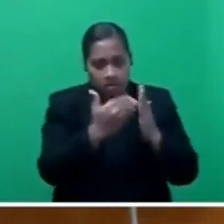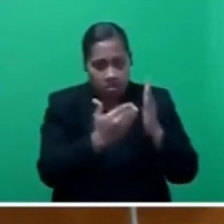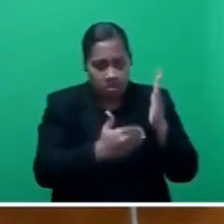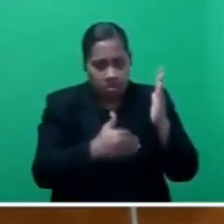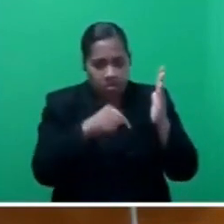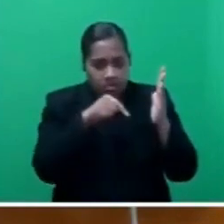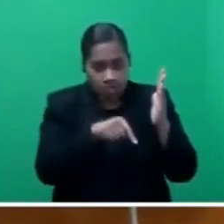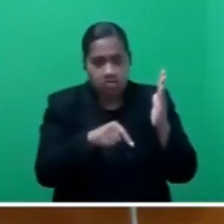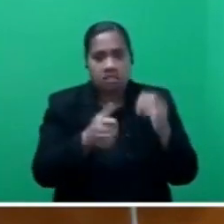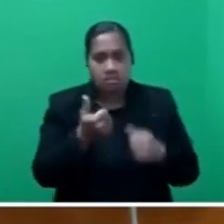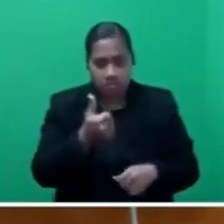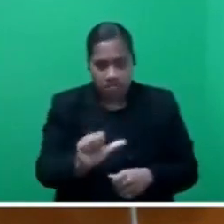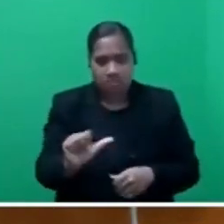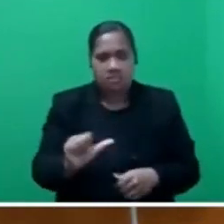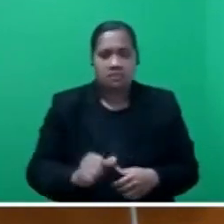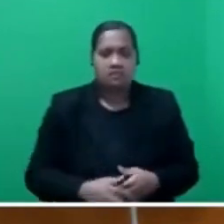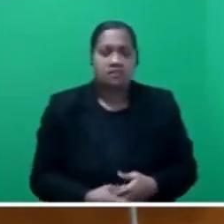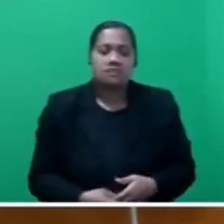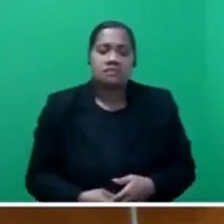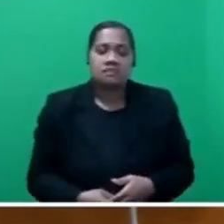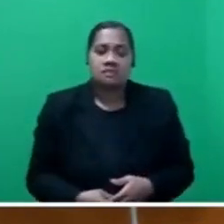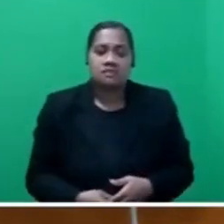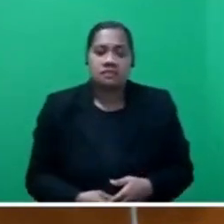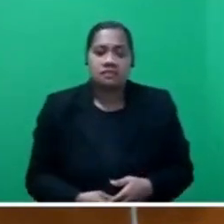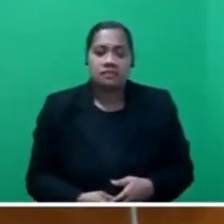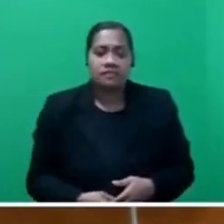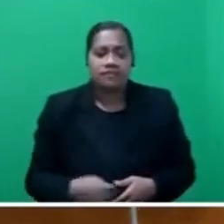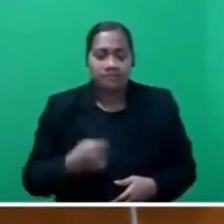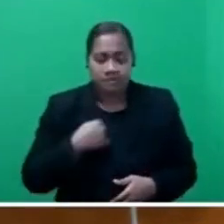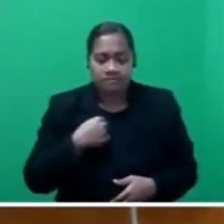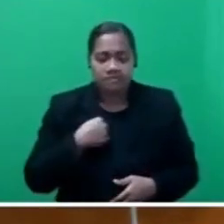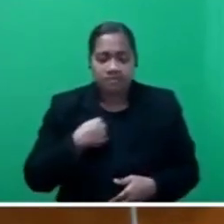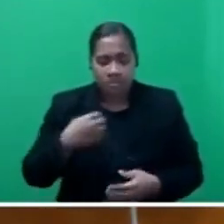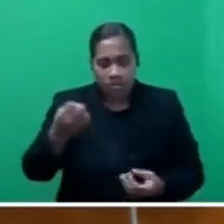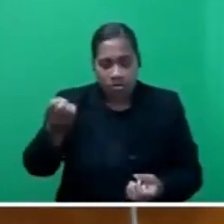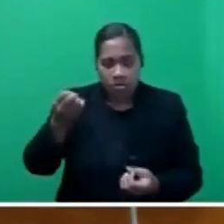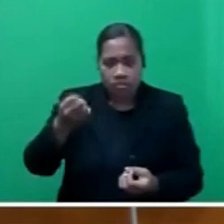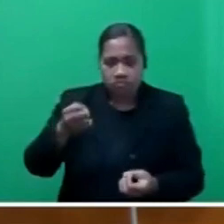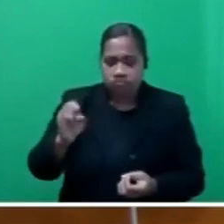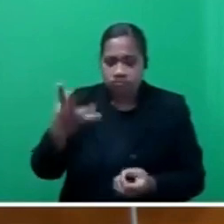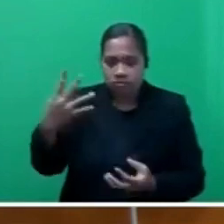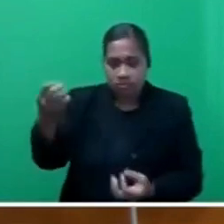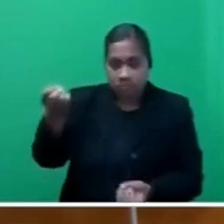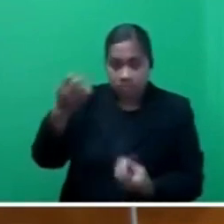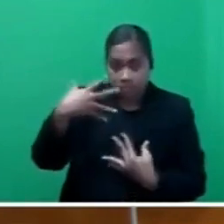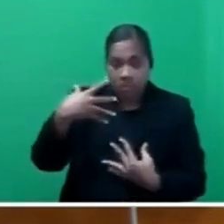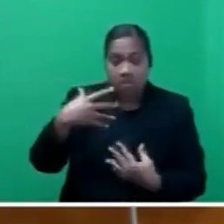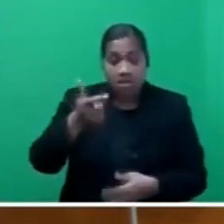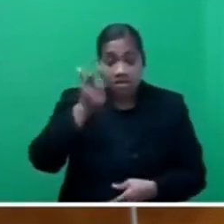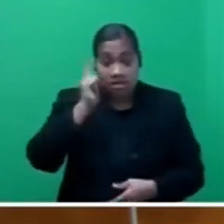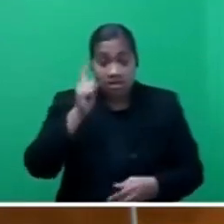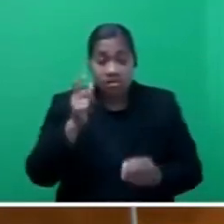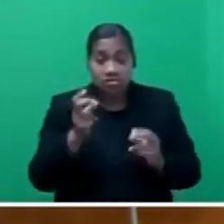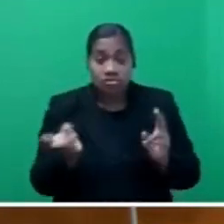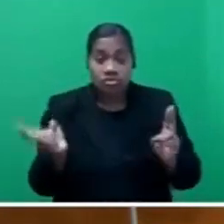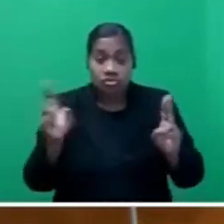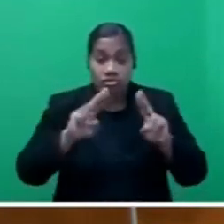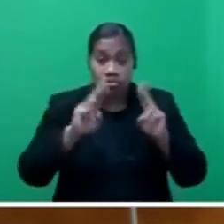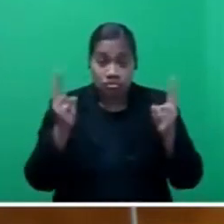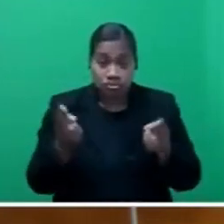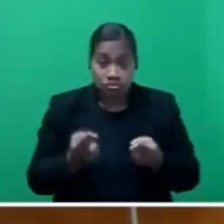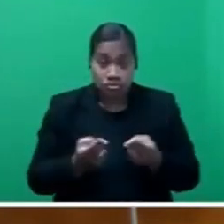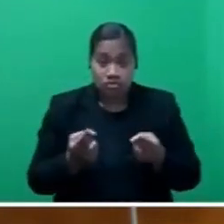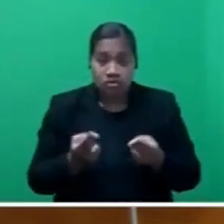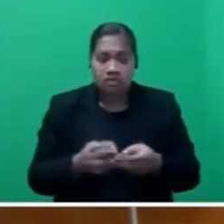have been inflicted. I am reliably informed that even the Teachers Union have raised this issue with the Honorable Minister for